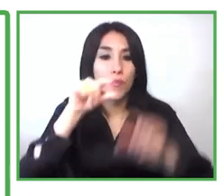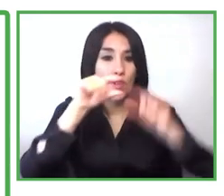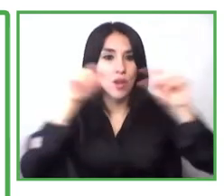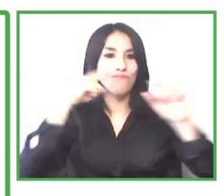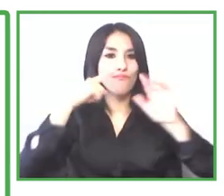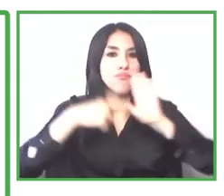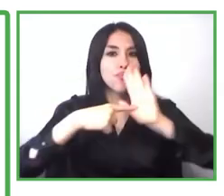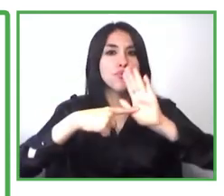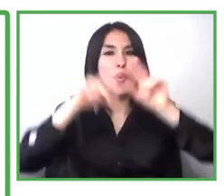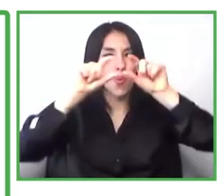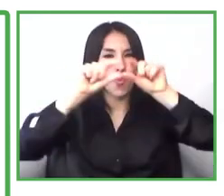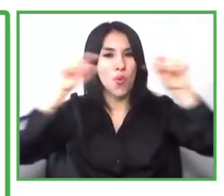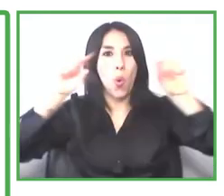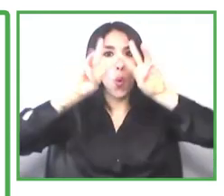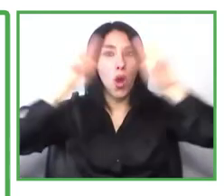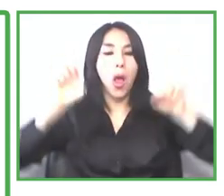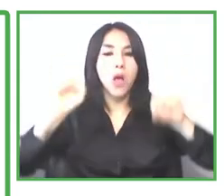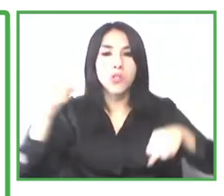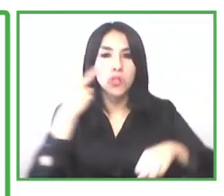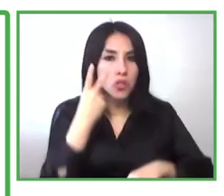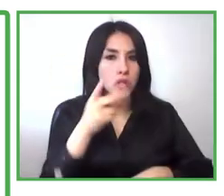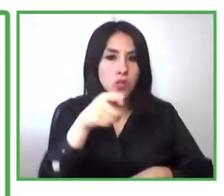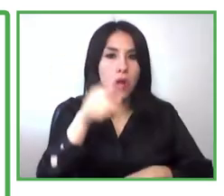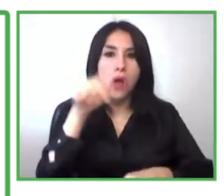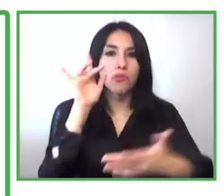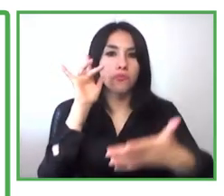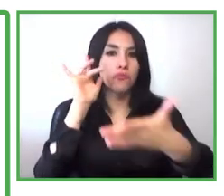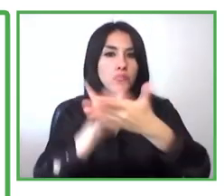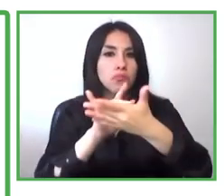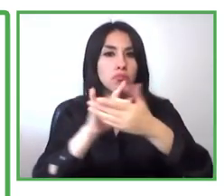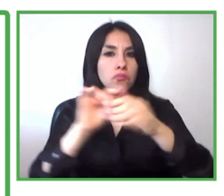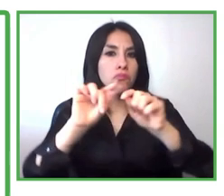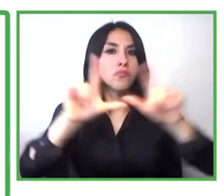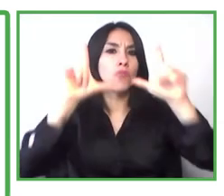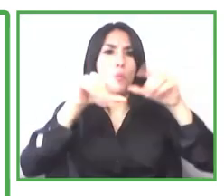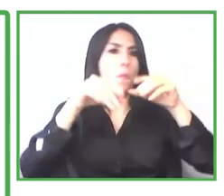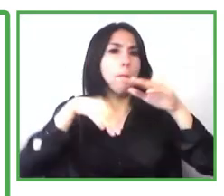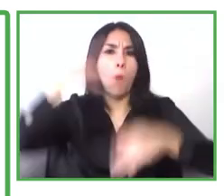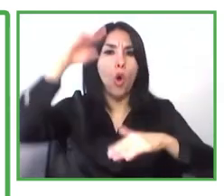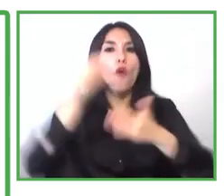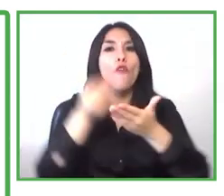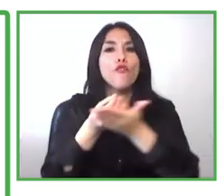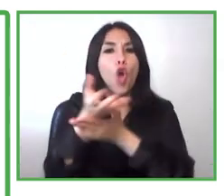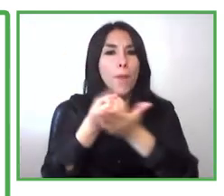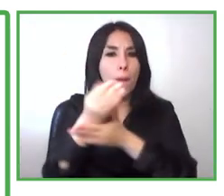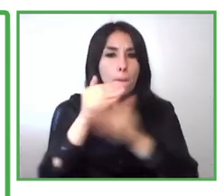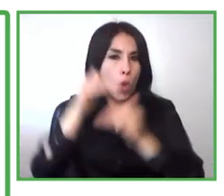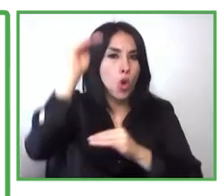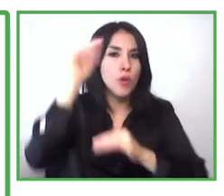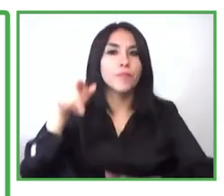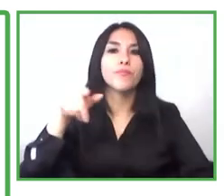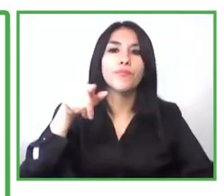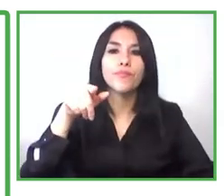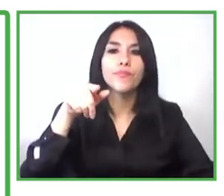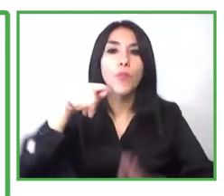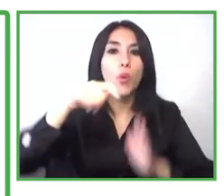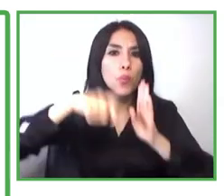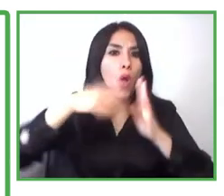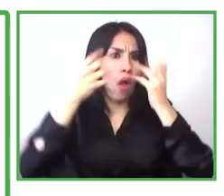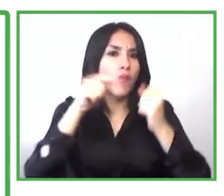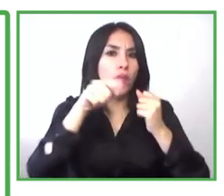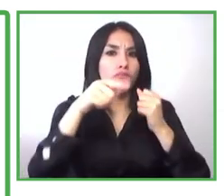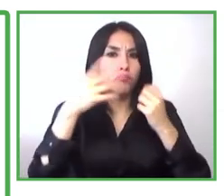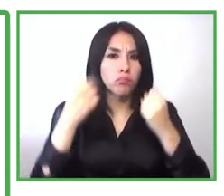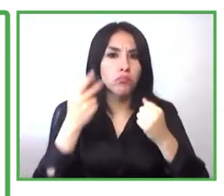and for this invitation and uh if you have any questions you can write them